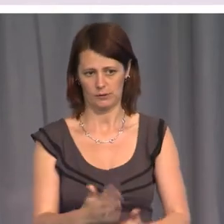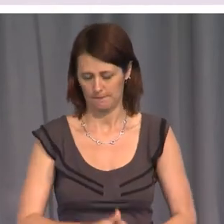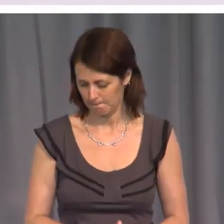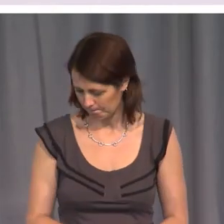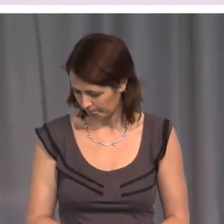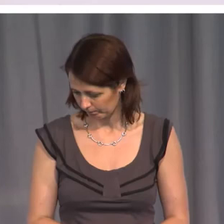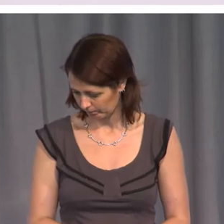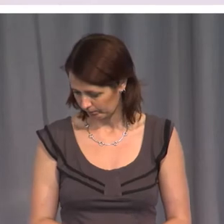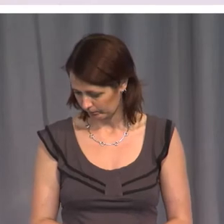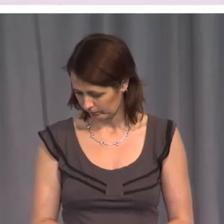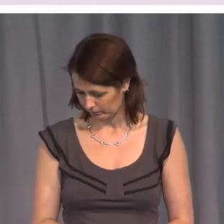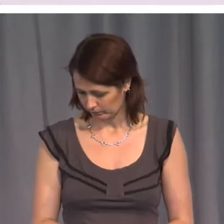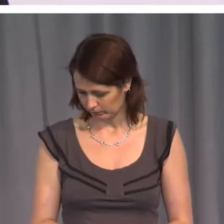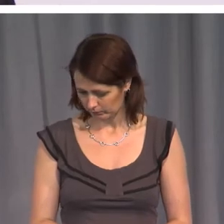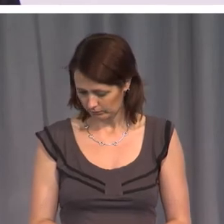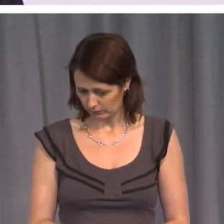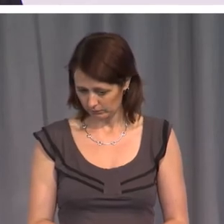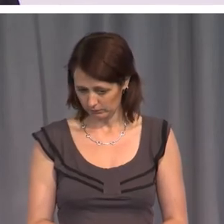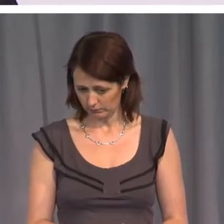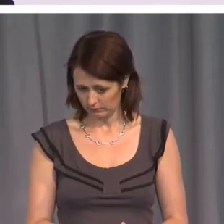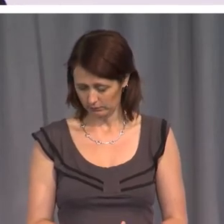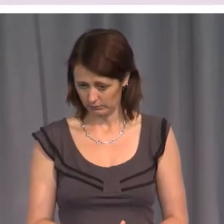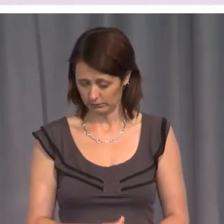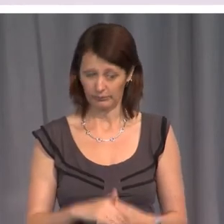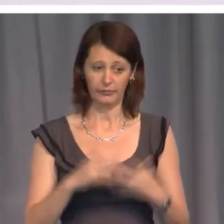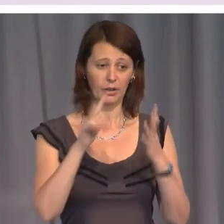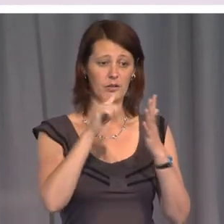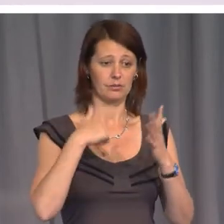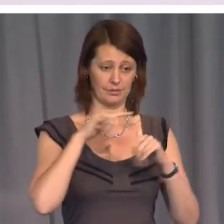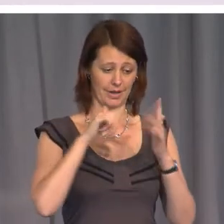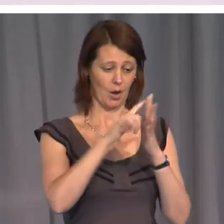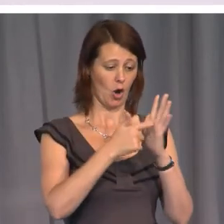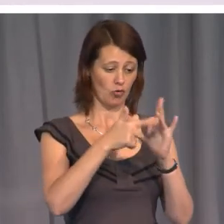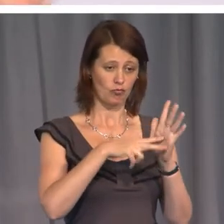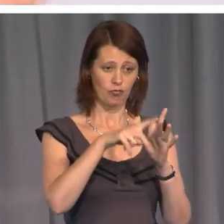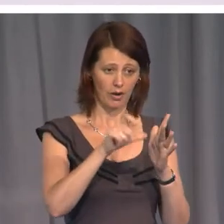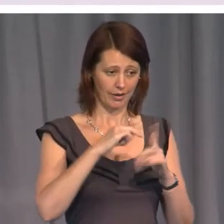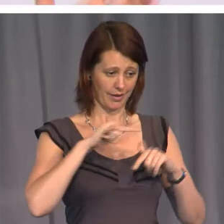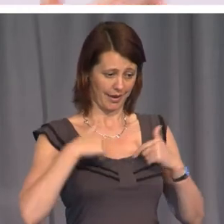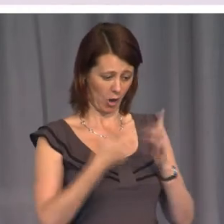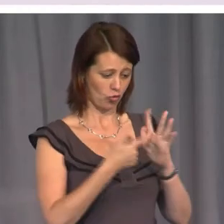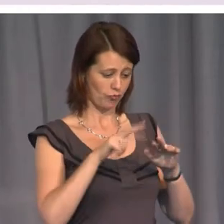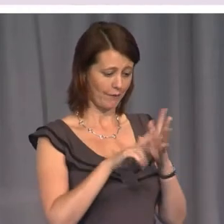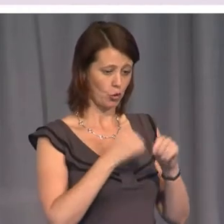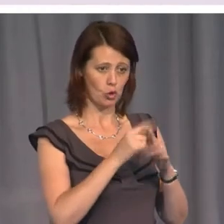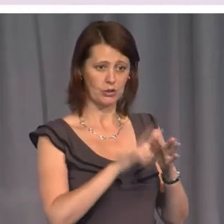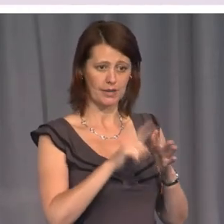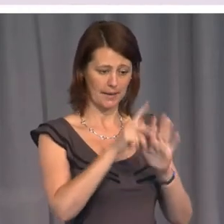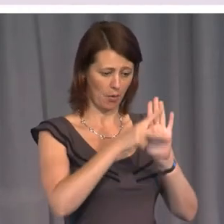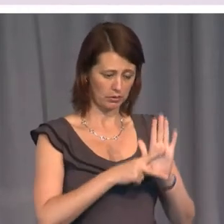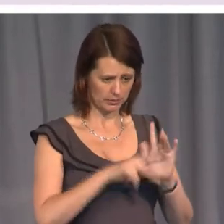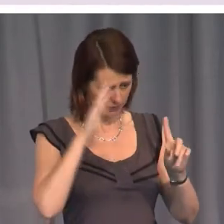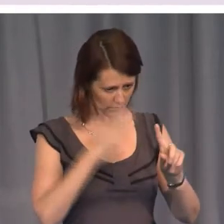It is ironic, after all, that our refugee policy, so obsessed with